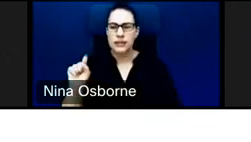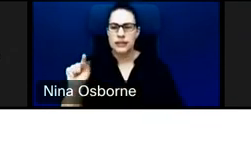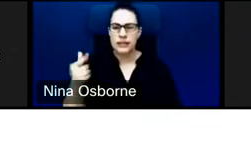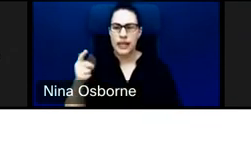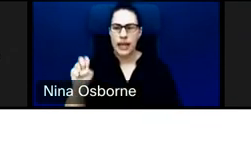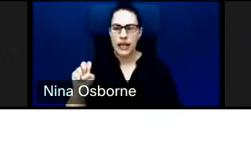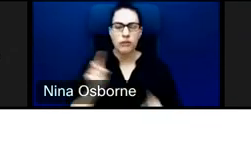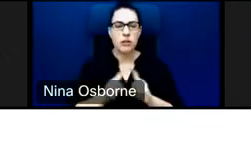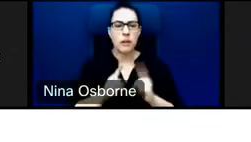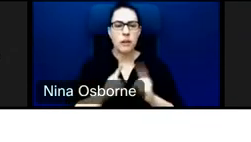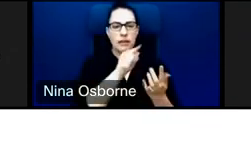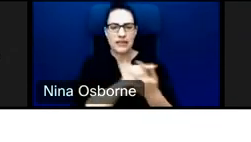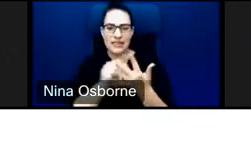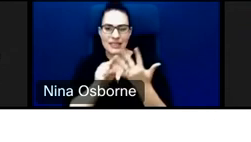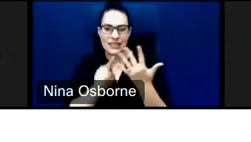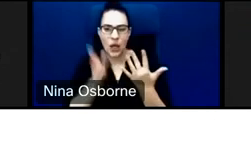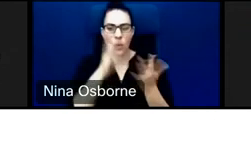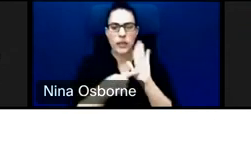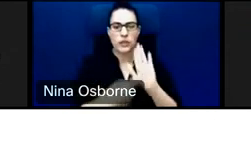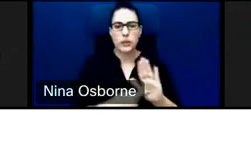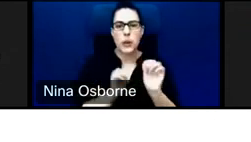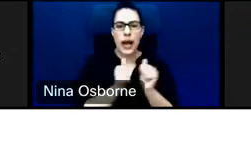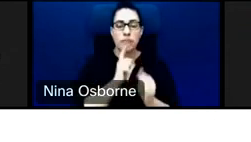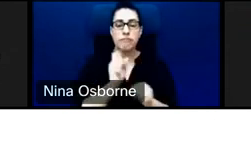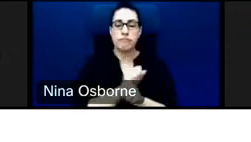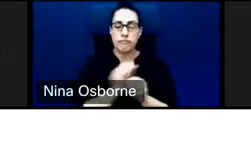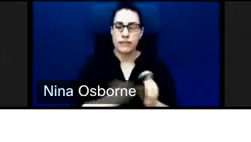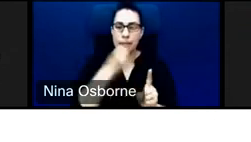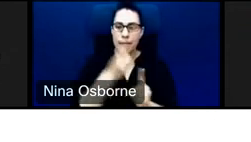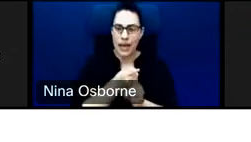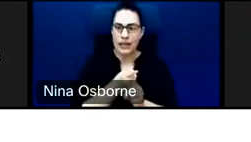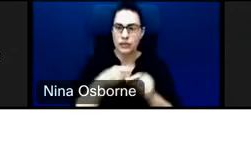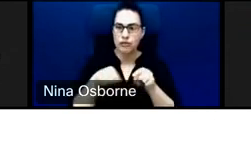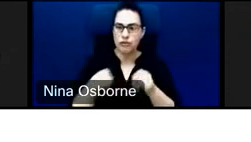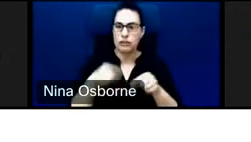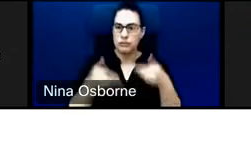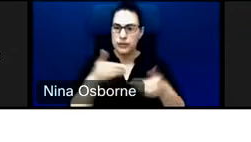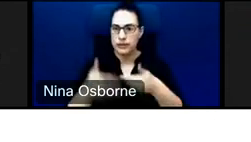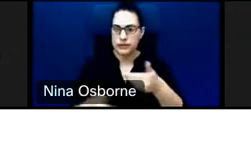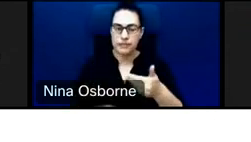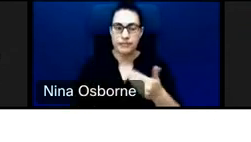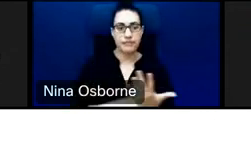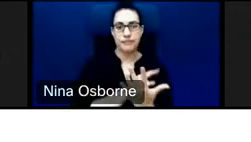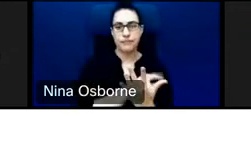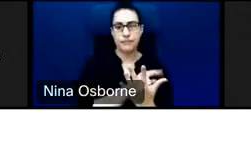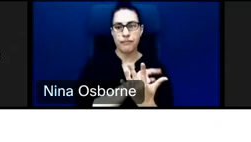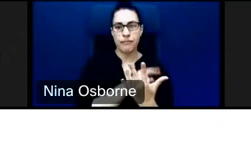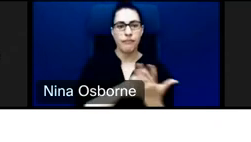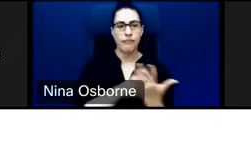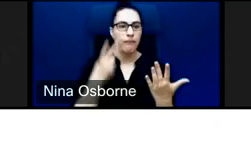impact is kind of infiltrated throughout this process. So in stage one, we're looking at pipeline development or sourcing.